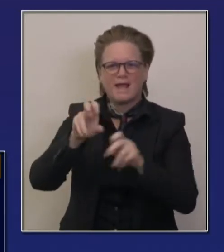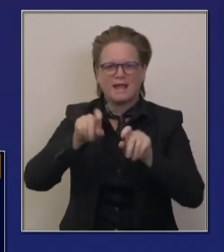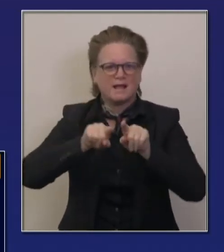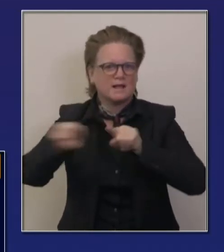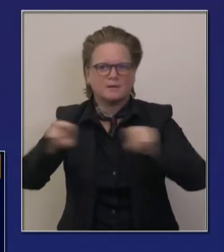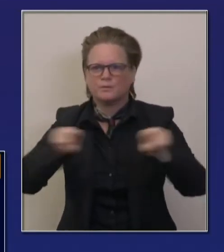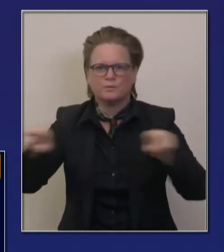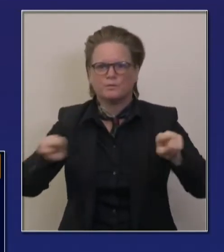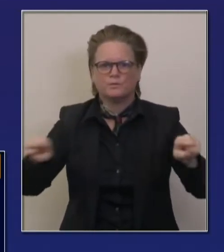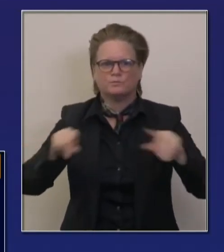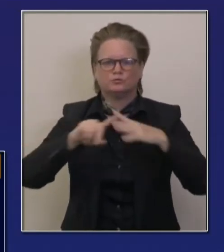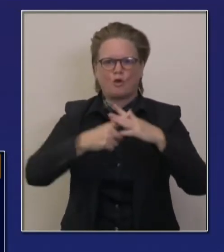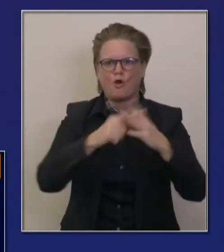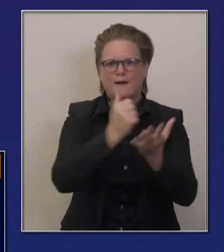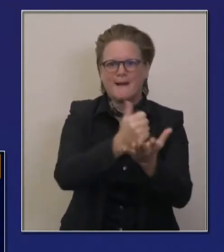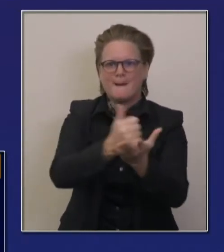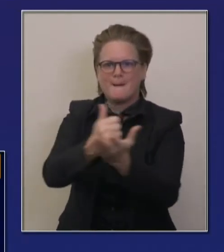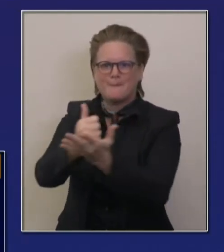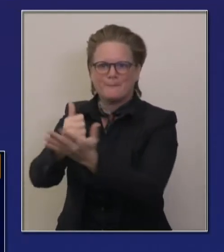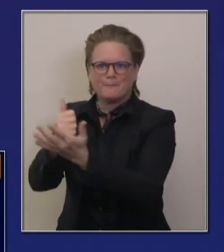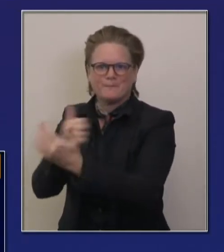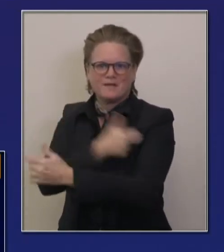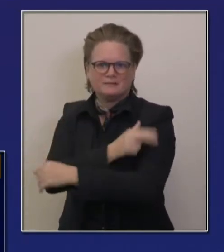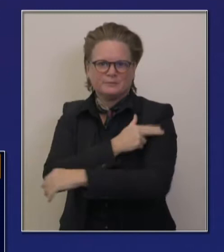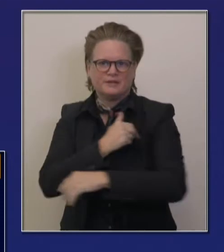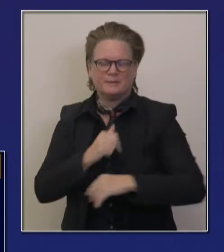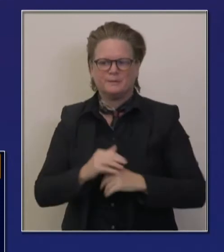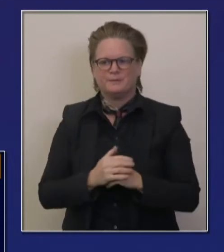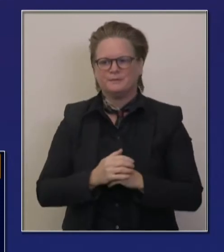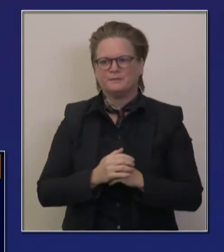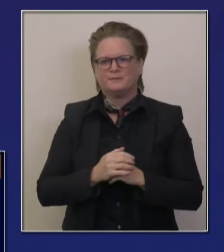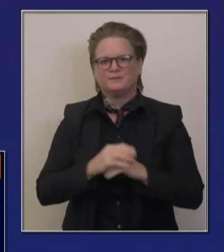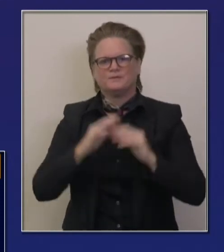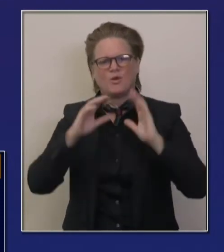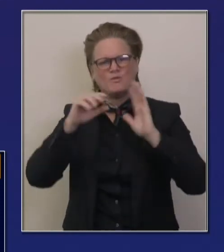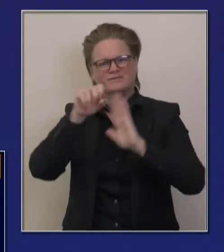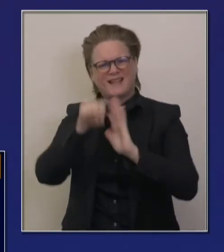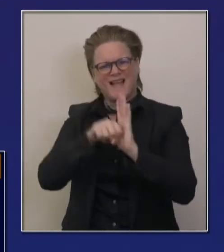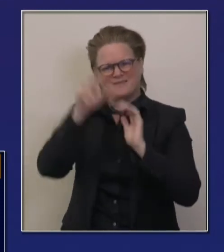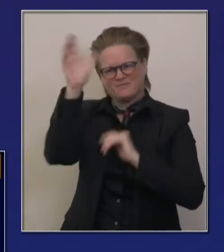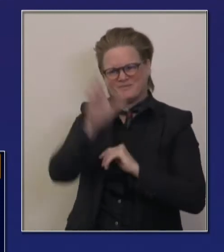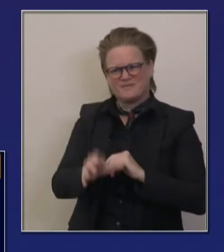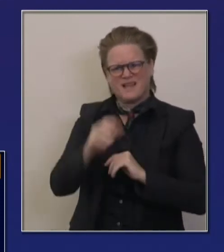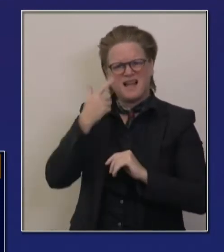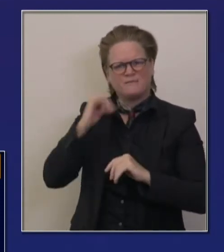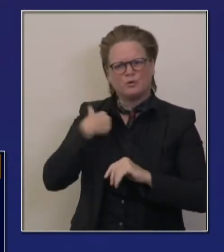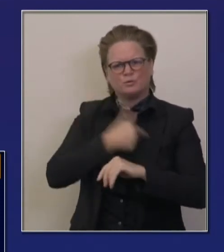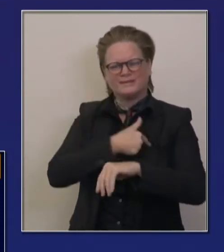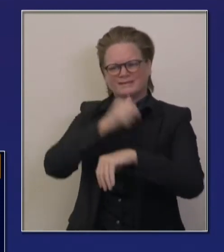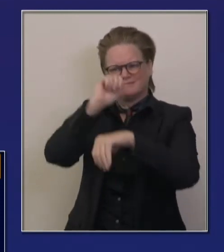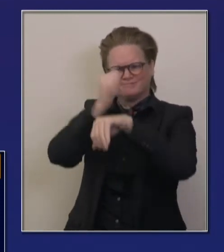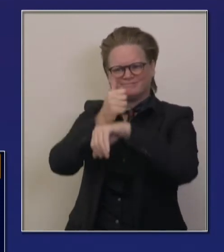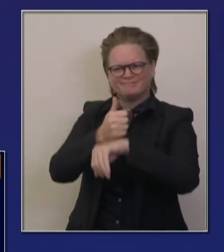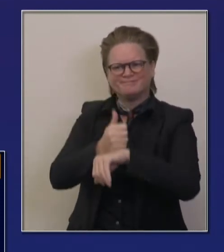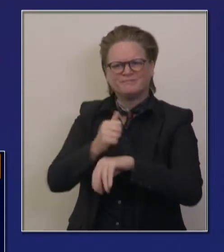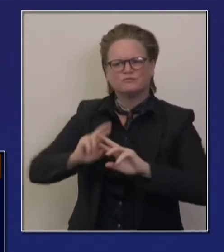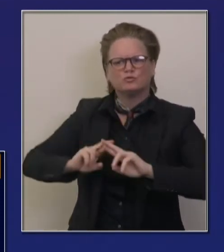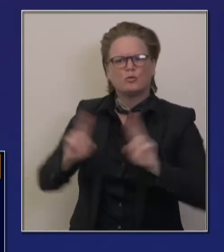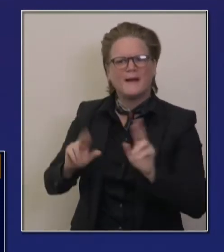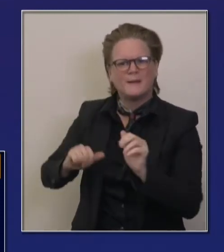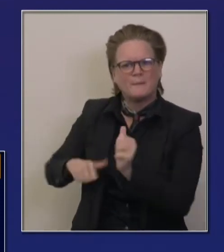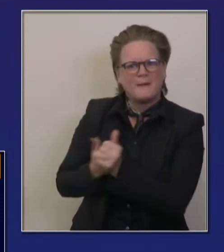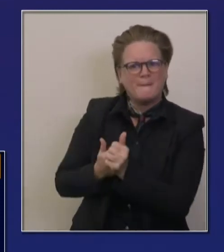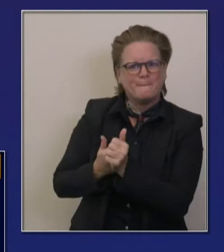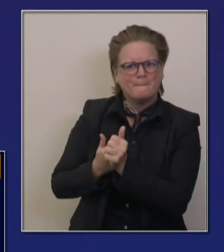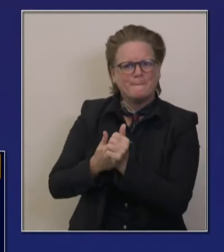about that in a moment. Some of the Northern California build outs, uh, beds that we are focused on and some other, uh, general acute